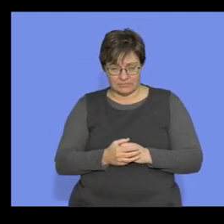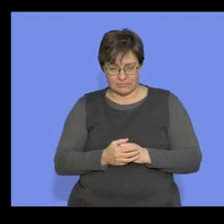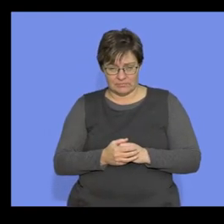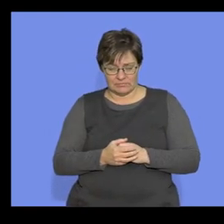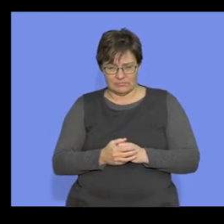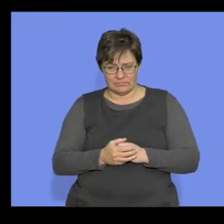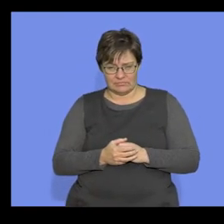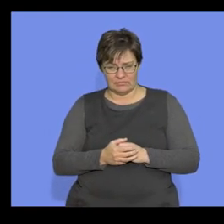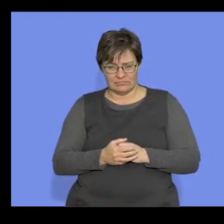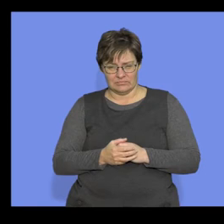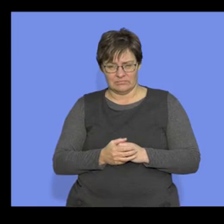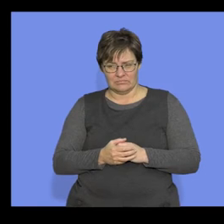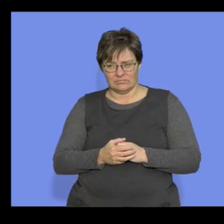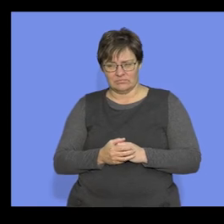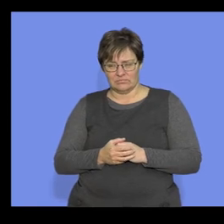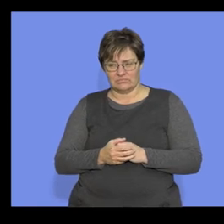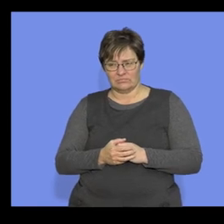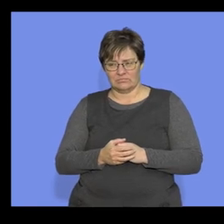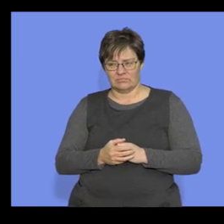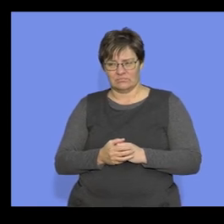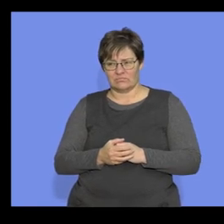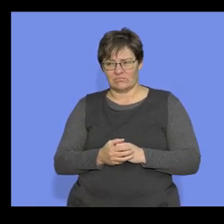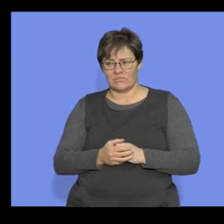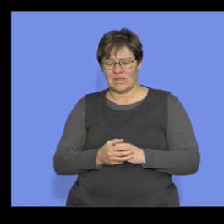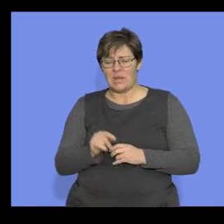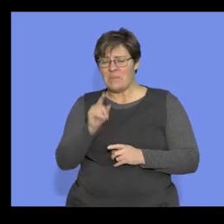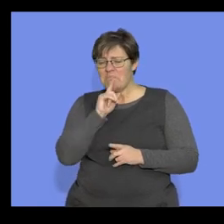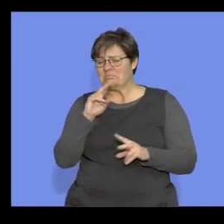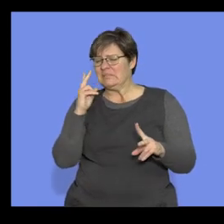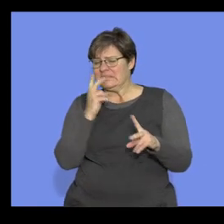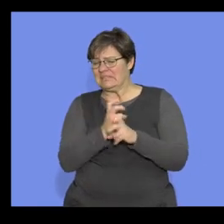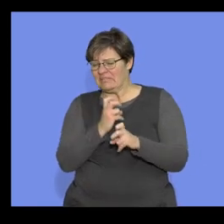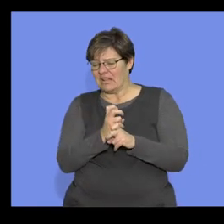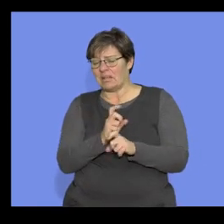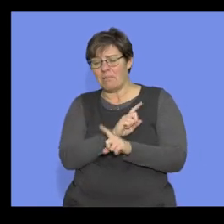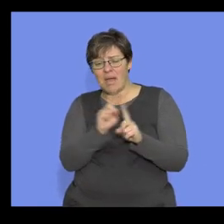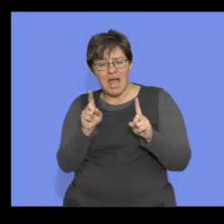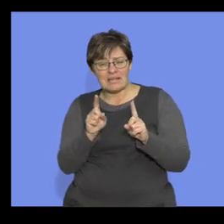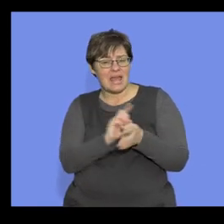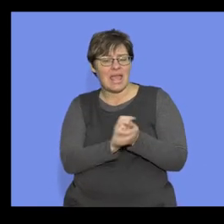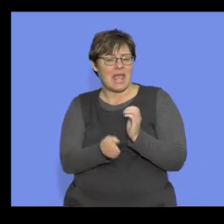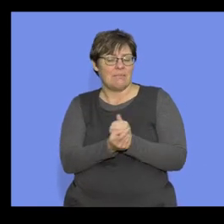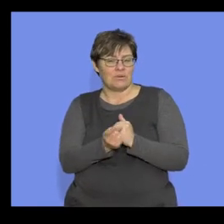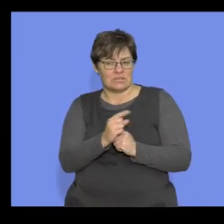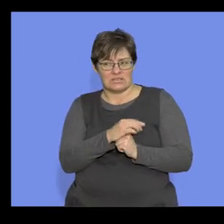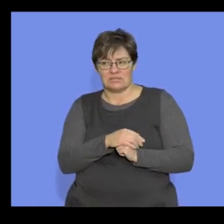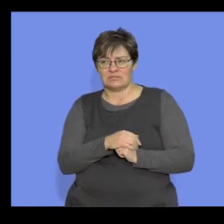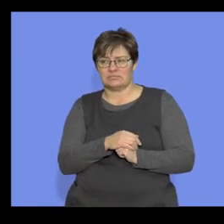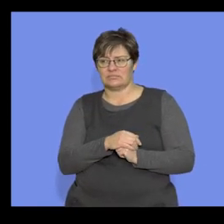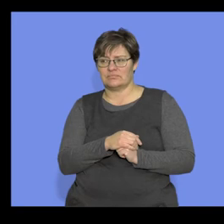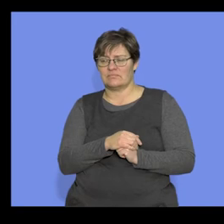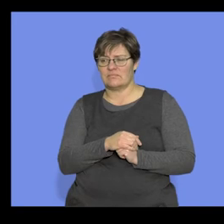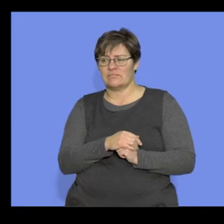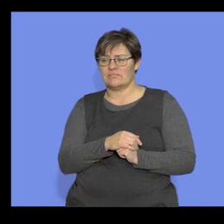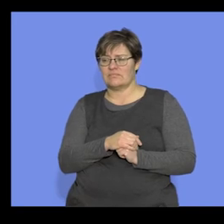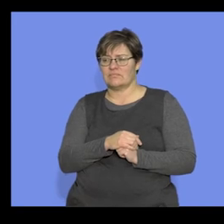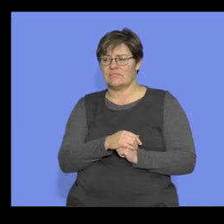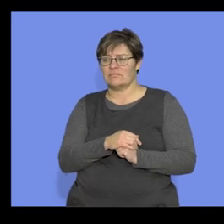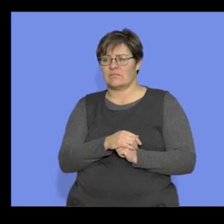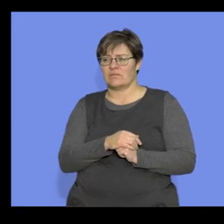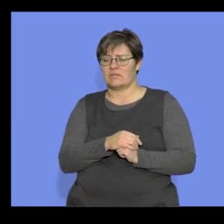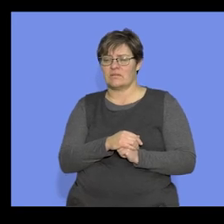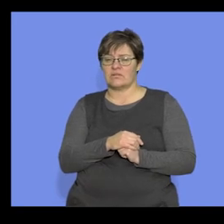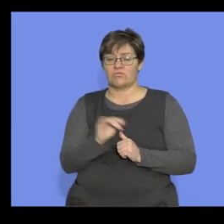explain to you it's quite an intricate thing, but basically what happened is that if we have a look at